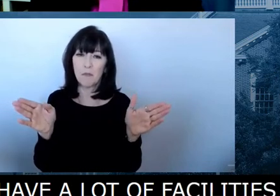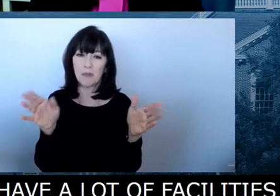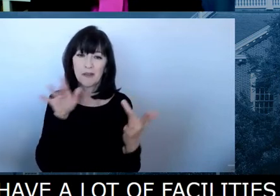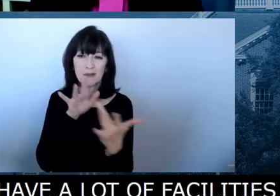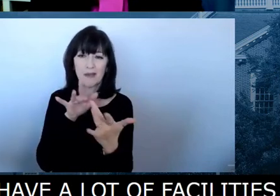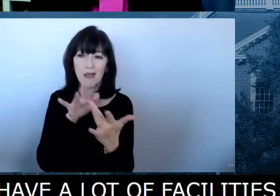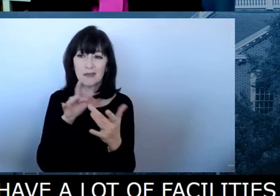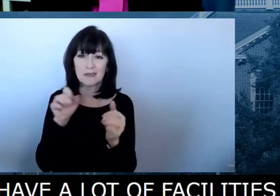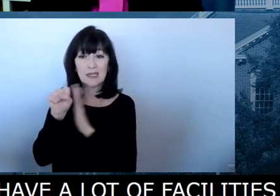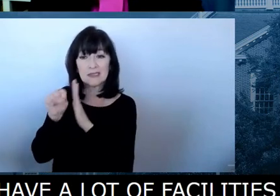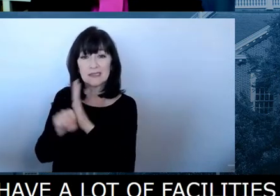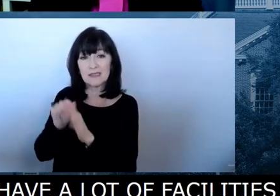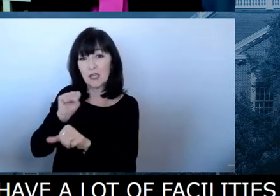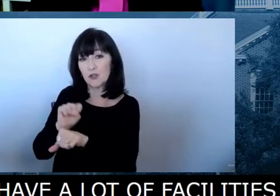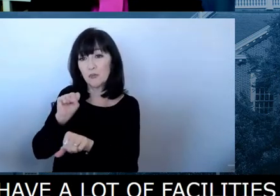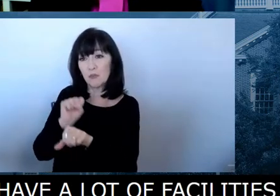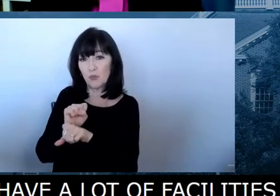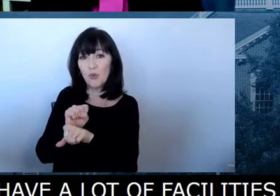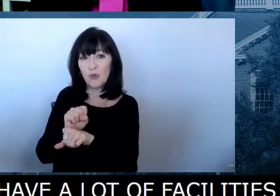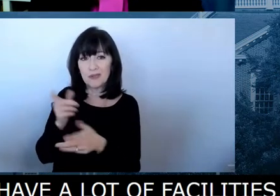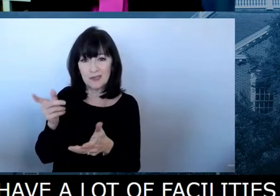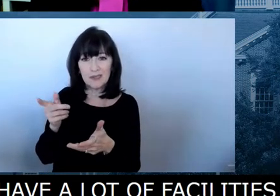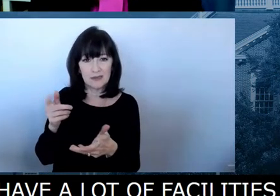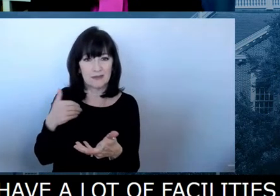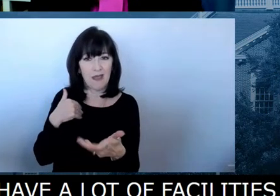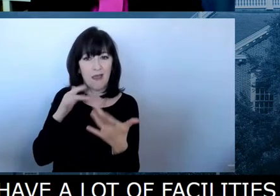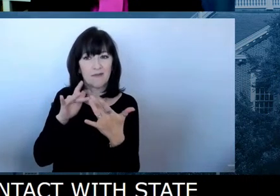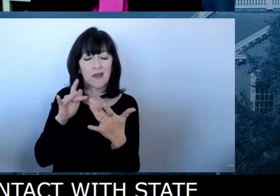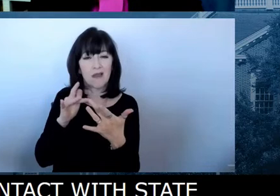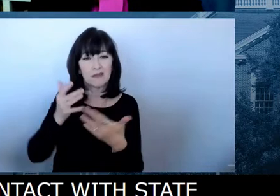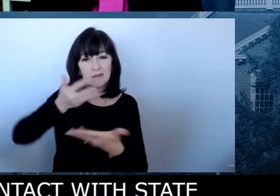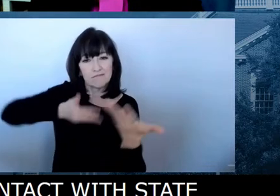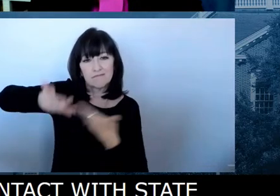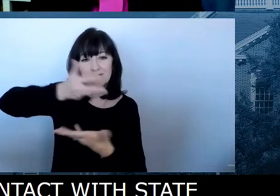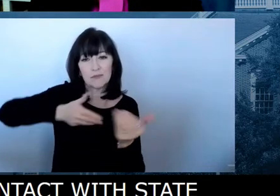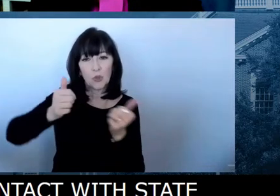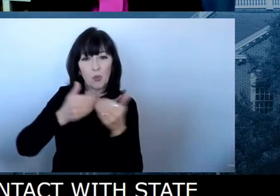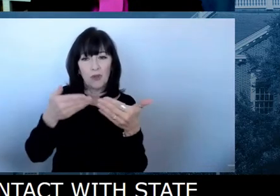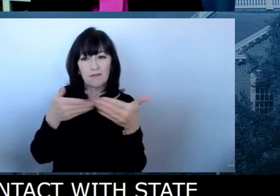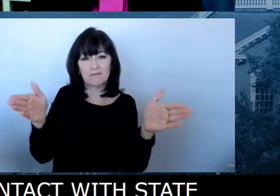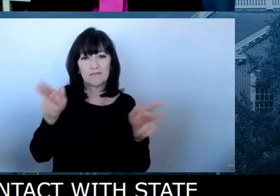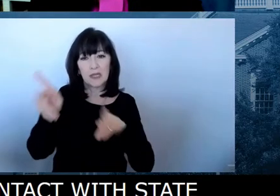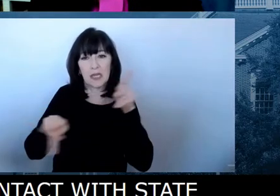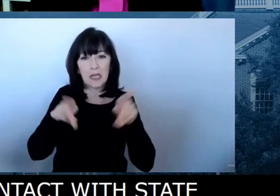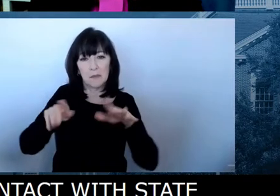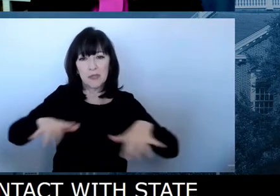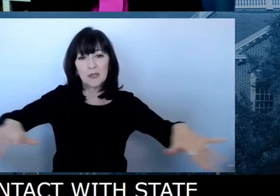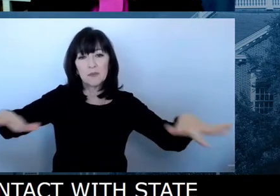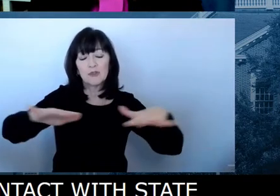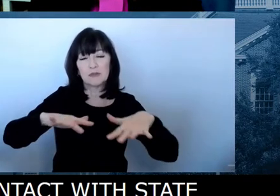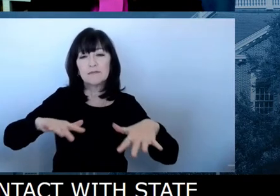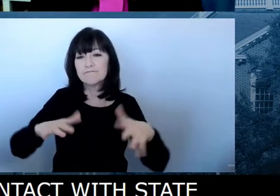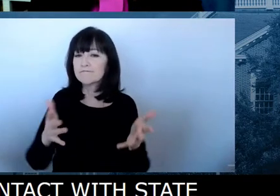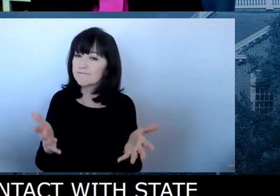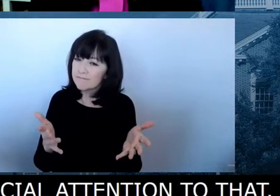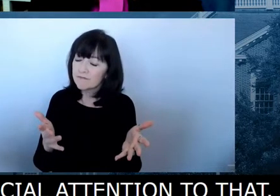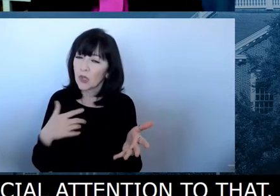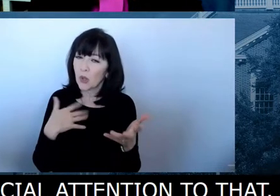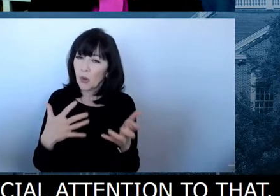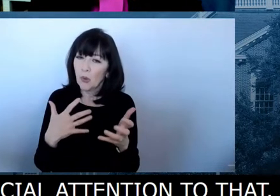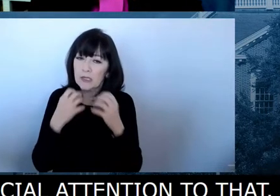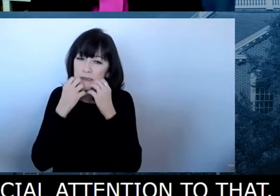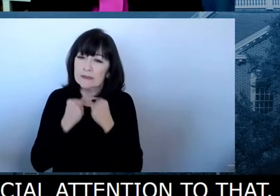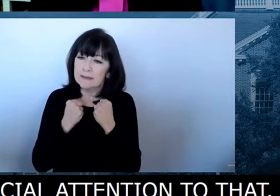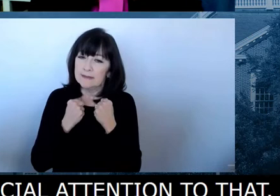will pay special attention to that. But we'll continue to evaluate it, Tim, uh, as the, the cases continue to,